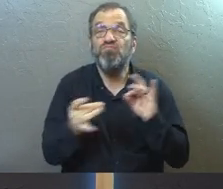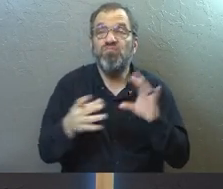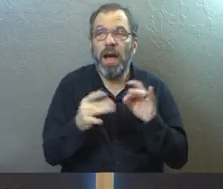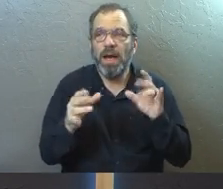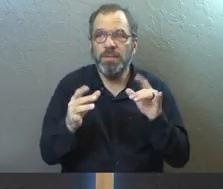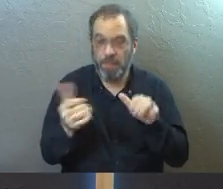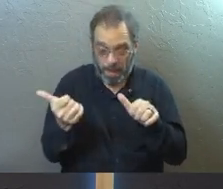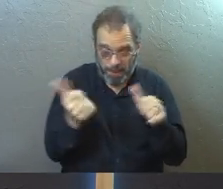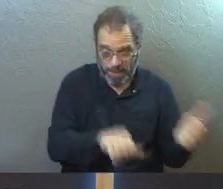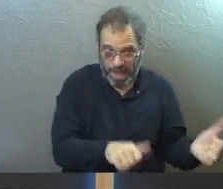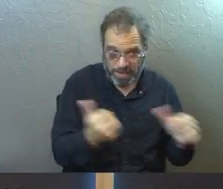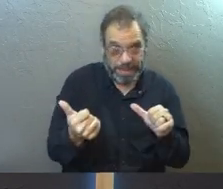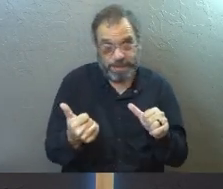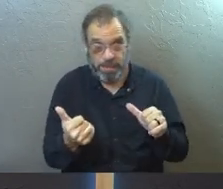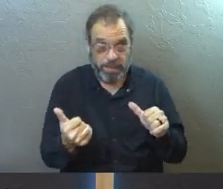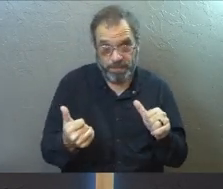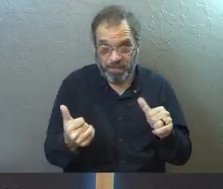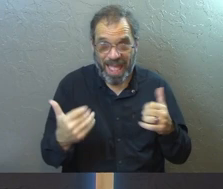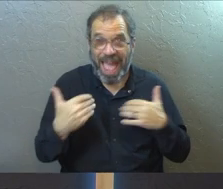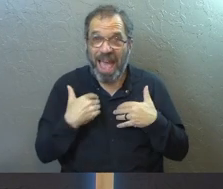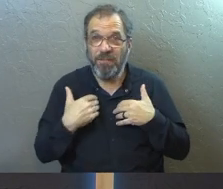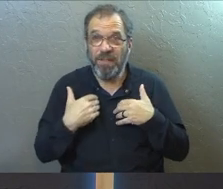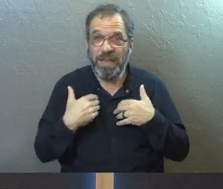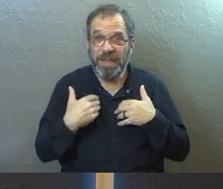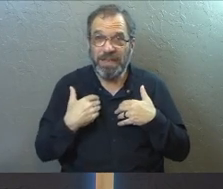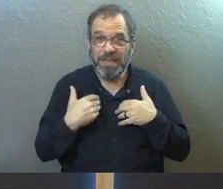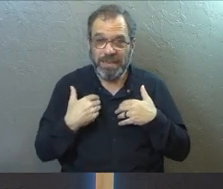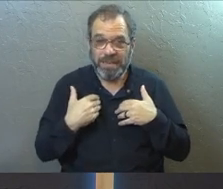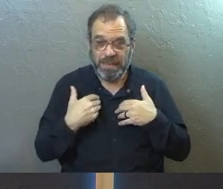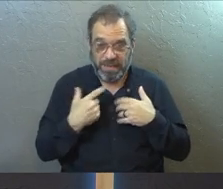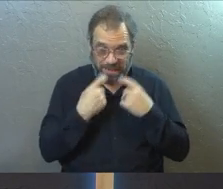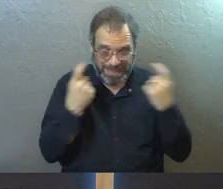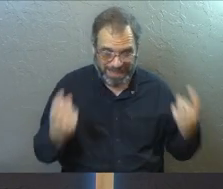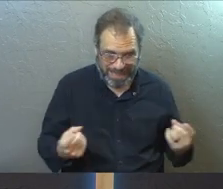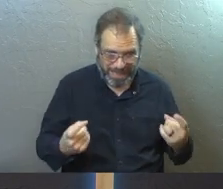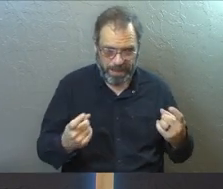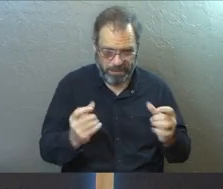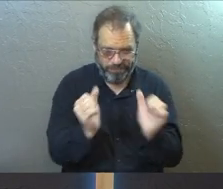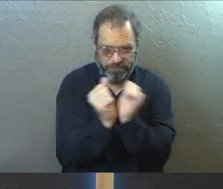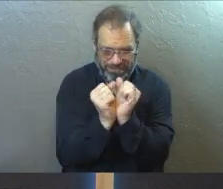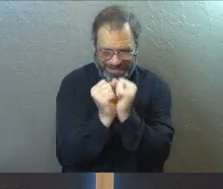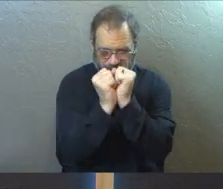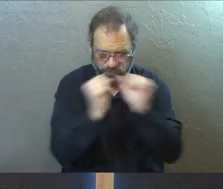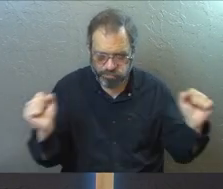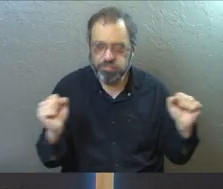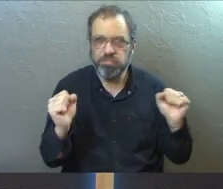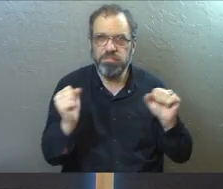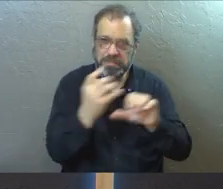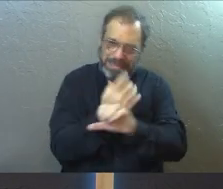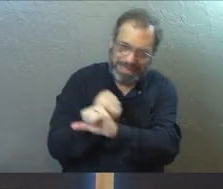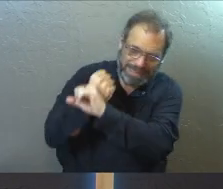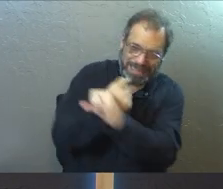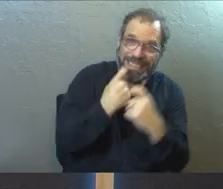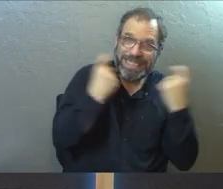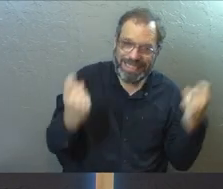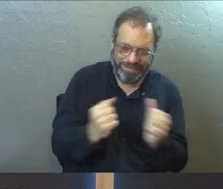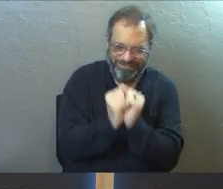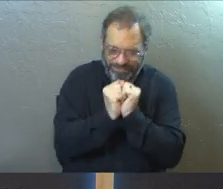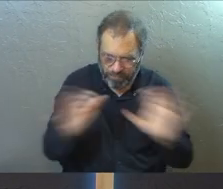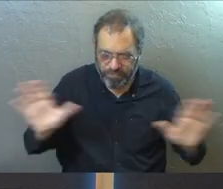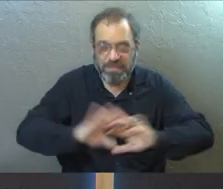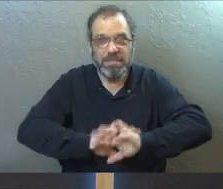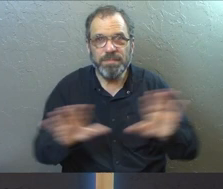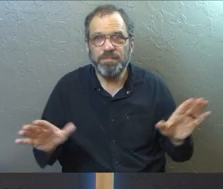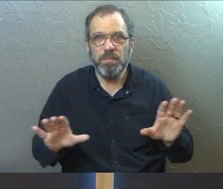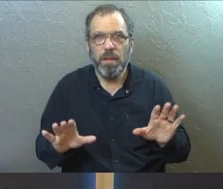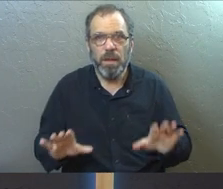about baptism, maybe even having an ability to break the power of sin in your life or your slavery to sin in your